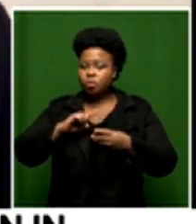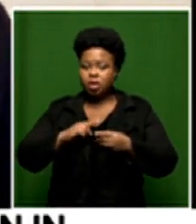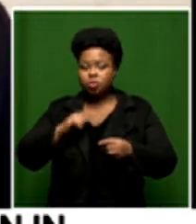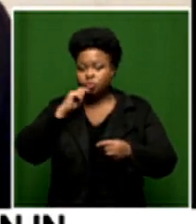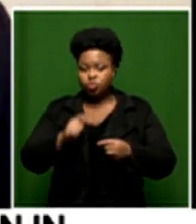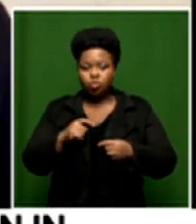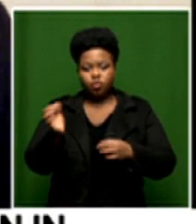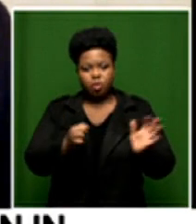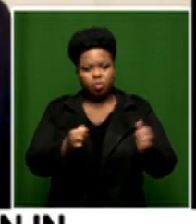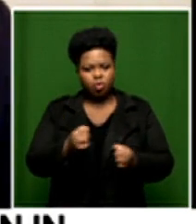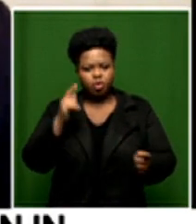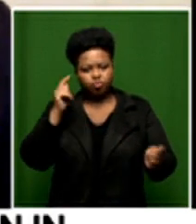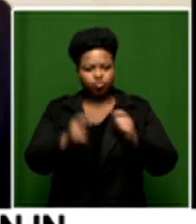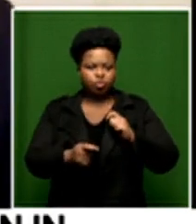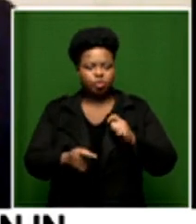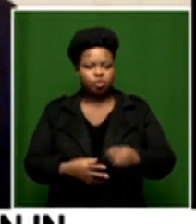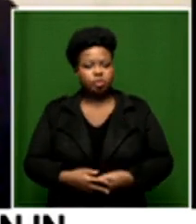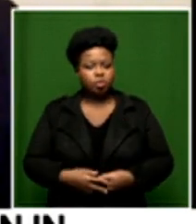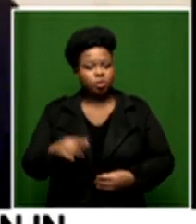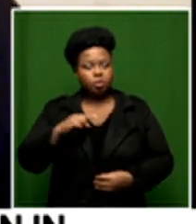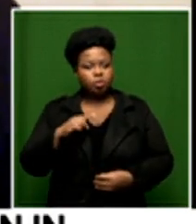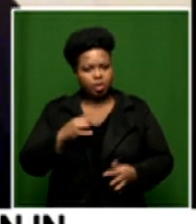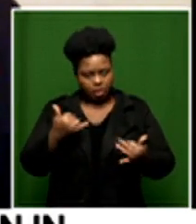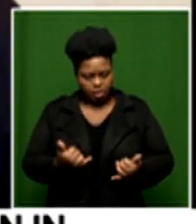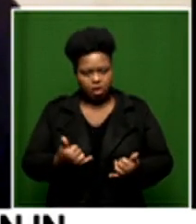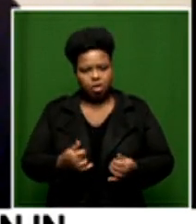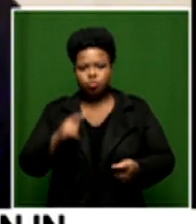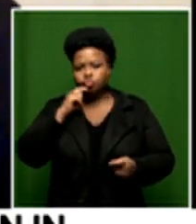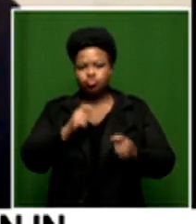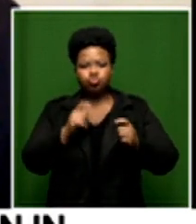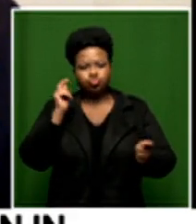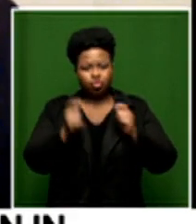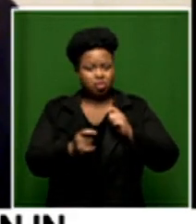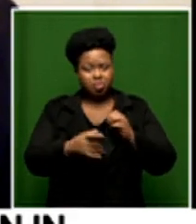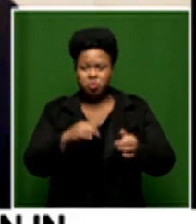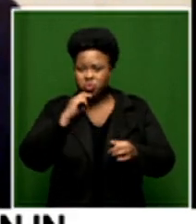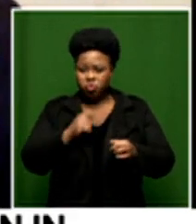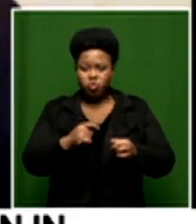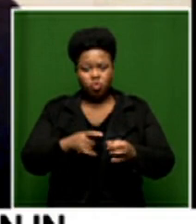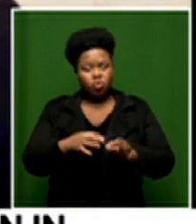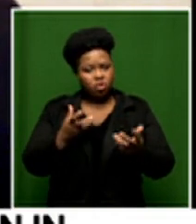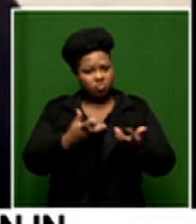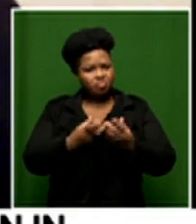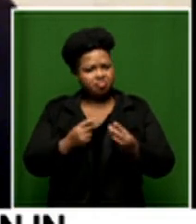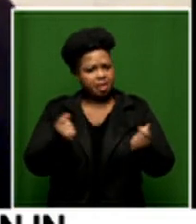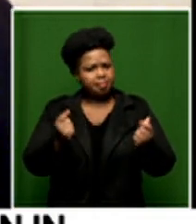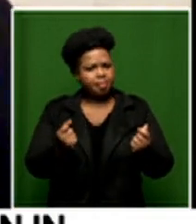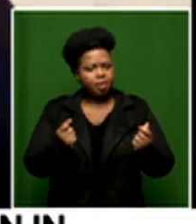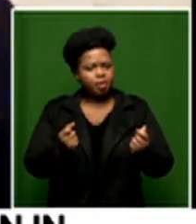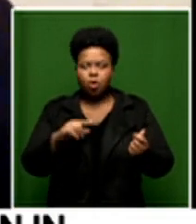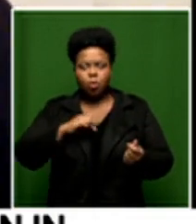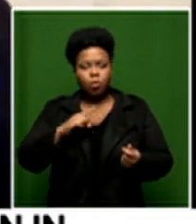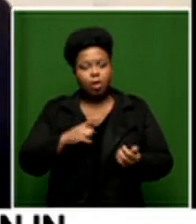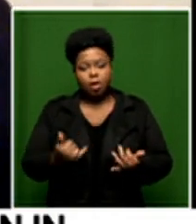movement and massive change and this is where we can actually jump on board but are we jumping on board and are we doing it fast enough because